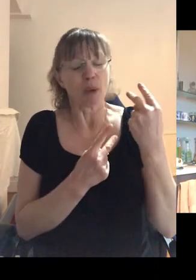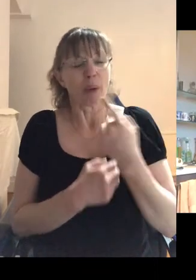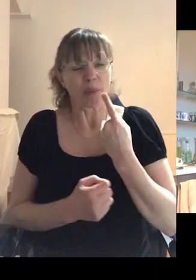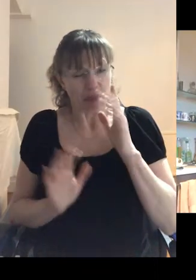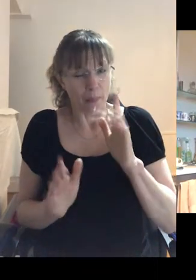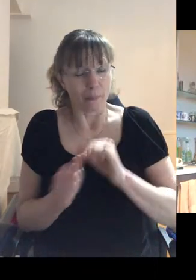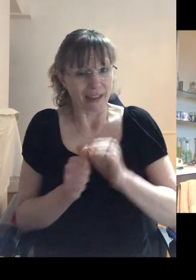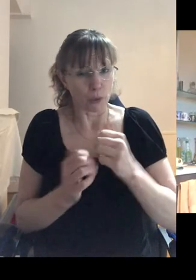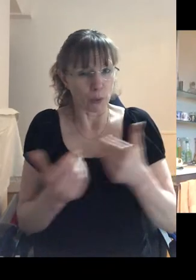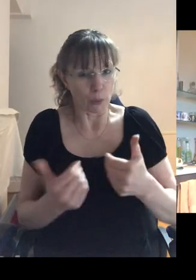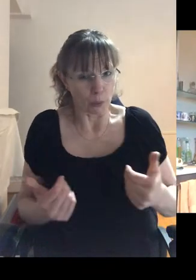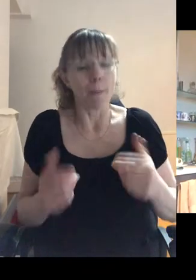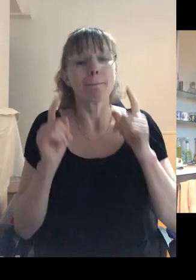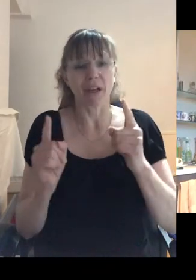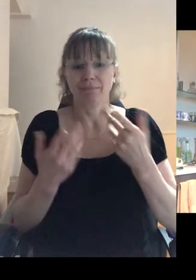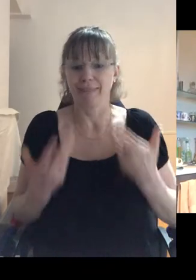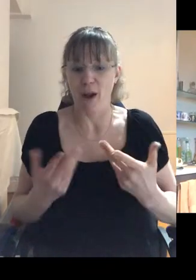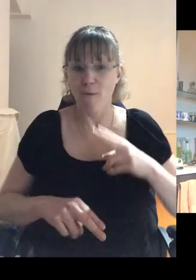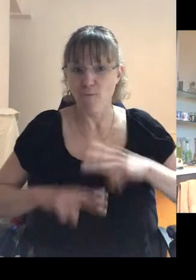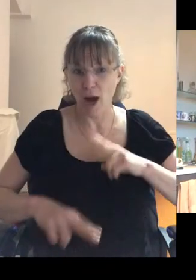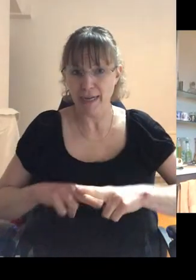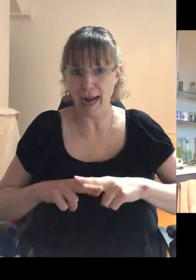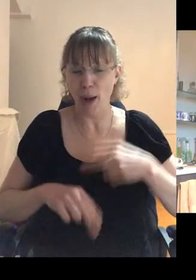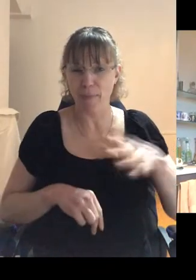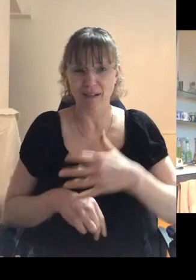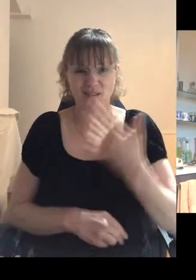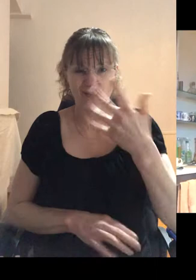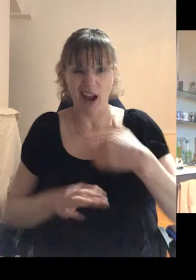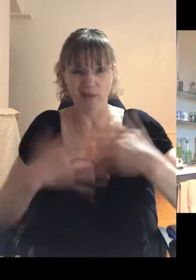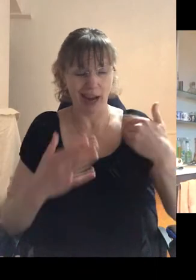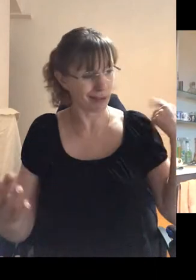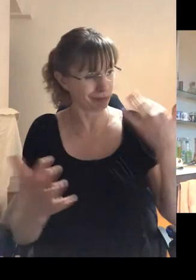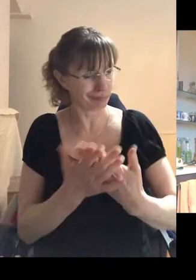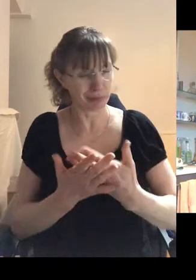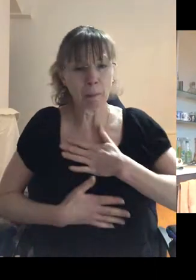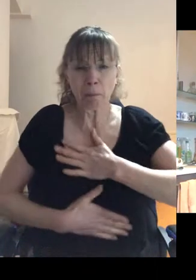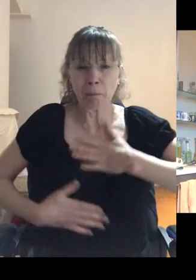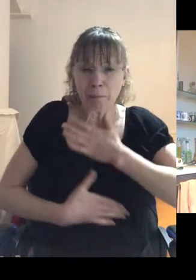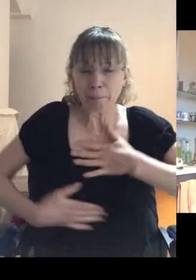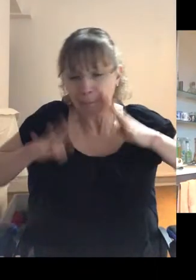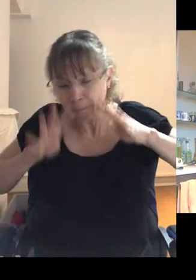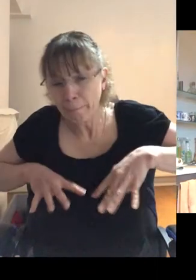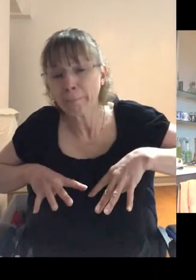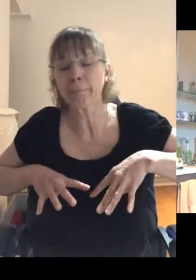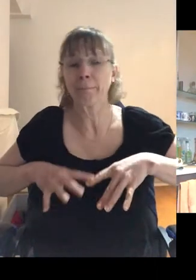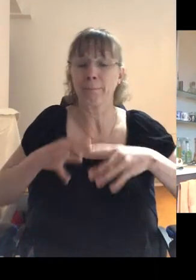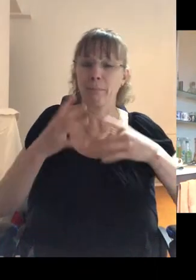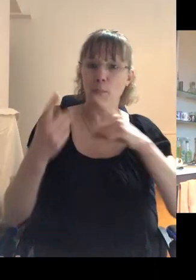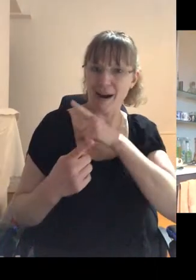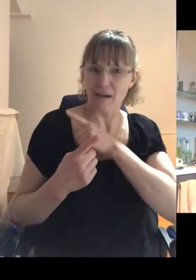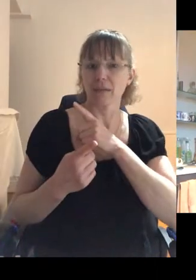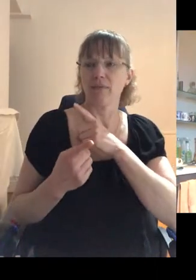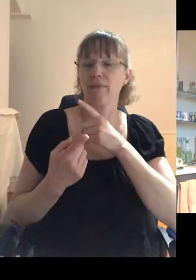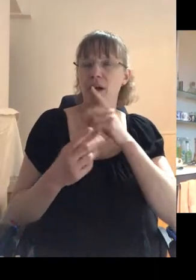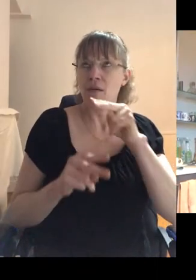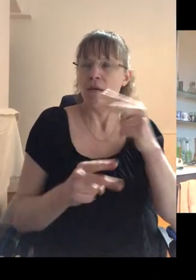But, you know, and it's now Friday, and I've spent five days pretty much on the verge of tears at various points, just because of